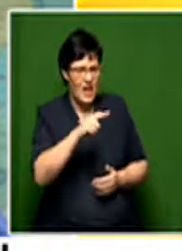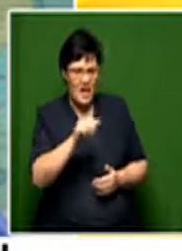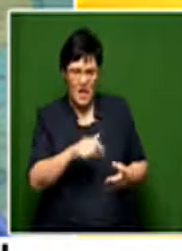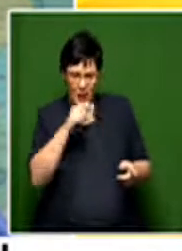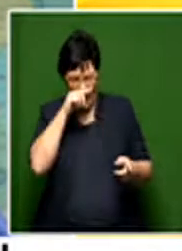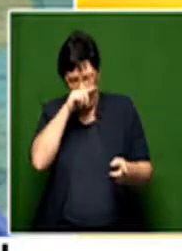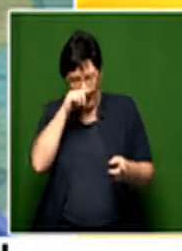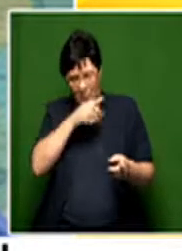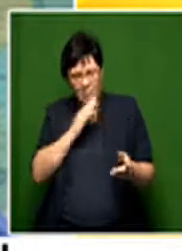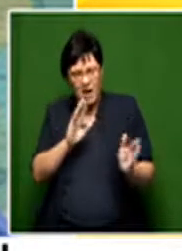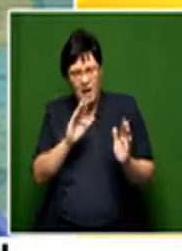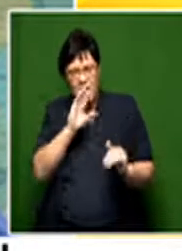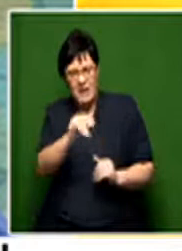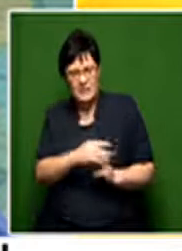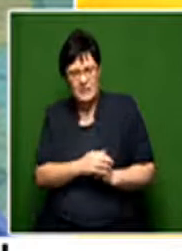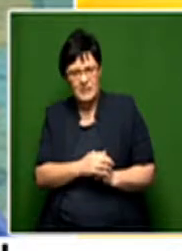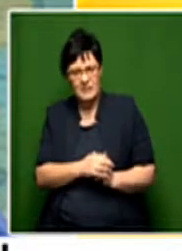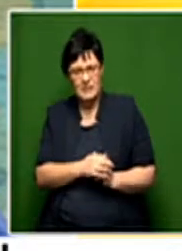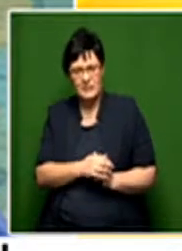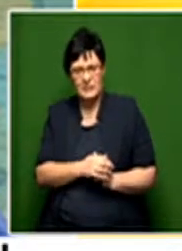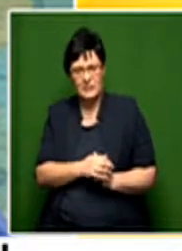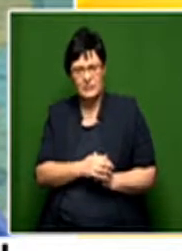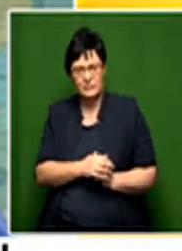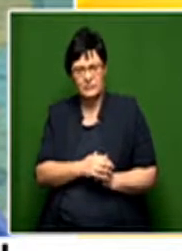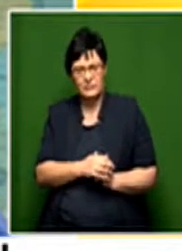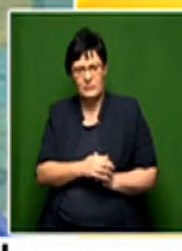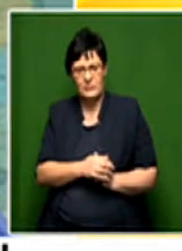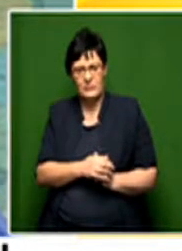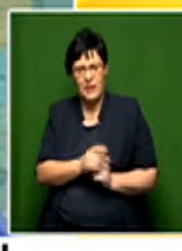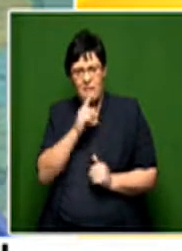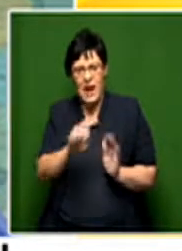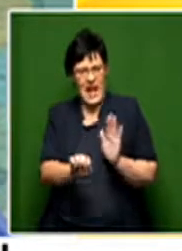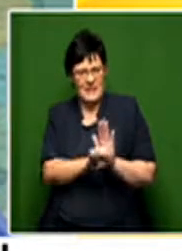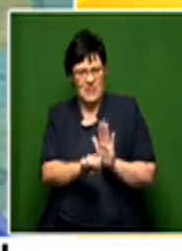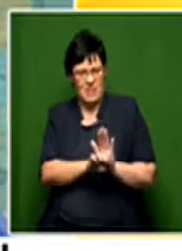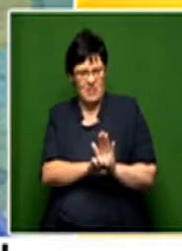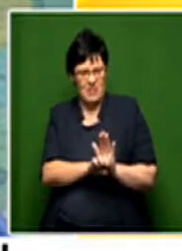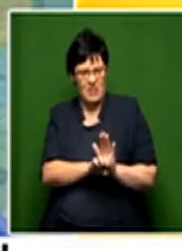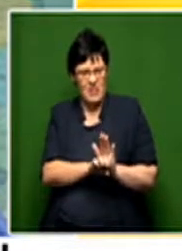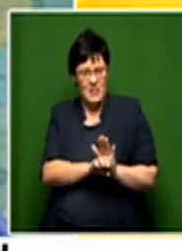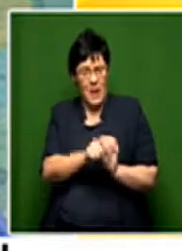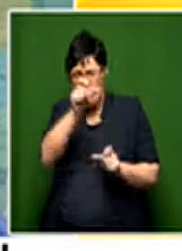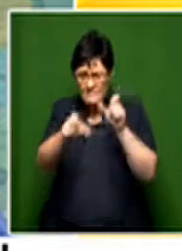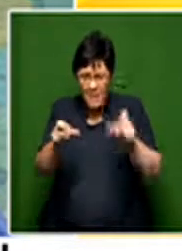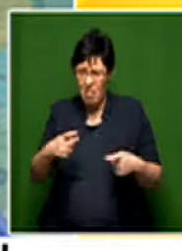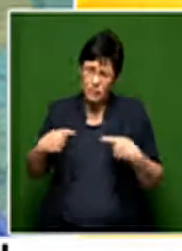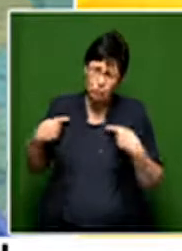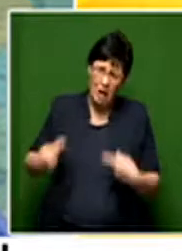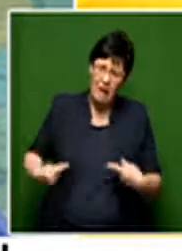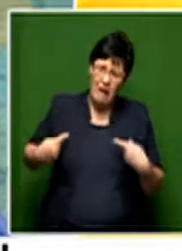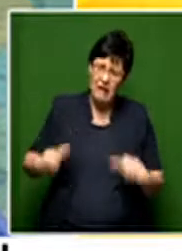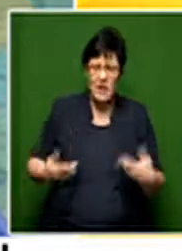ask you this question. I mean, this is a, this is a typical example, I imagine, of so many people that are struggling,